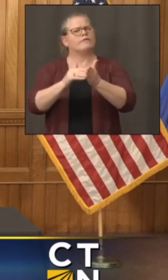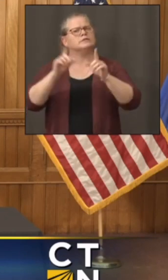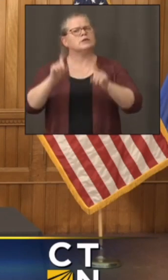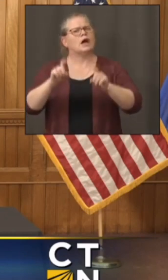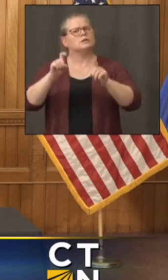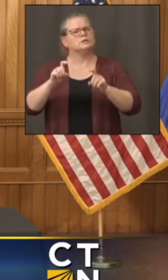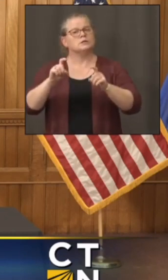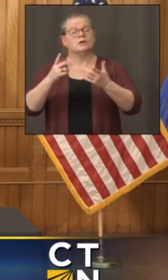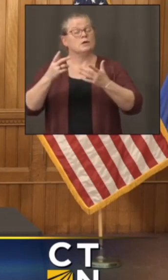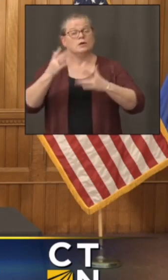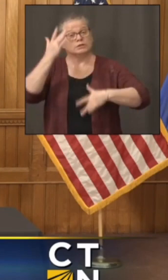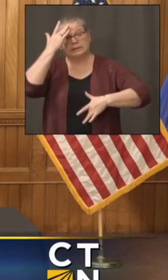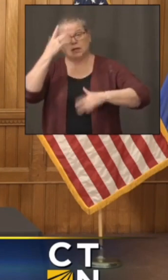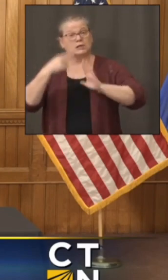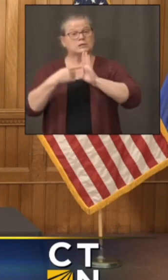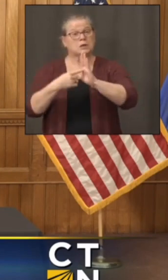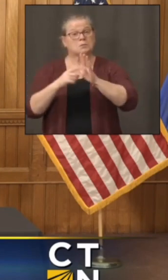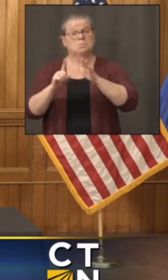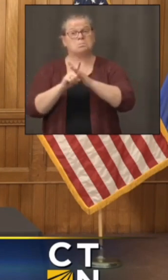symptoms